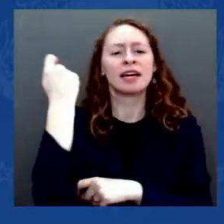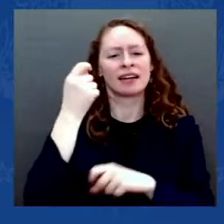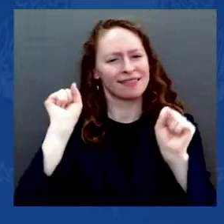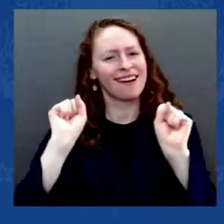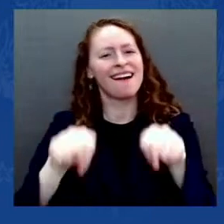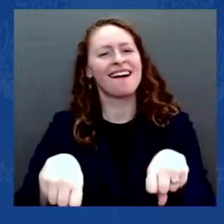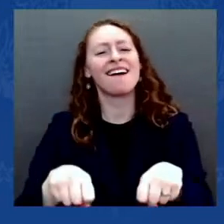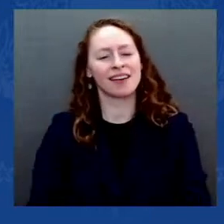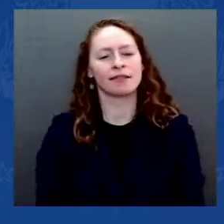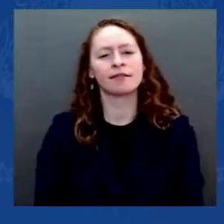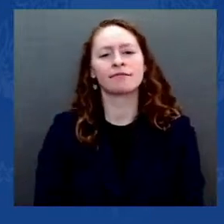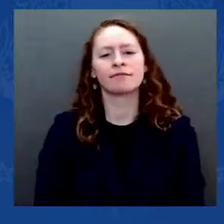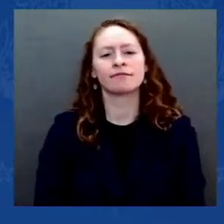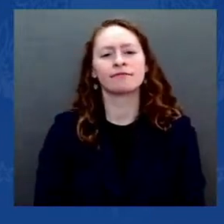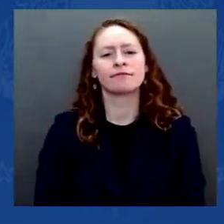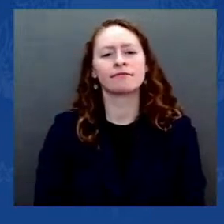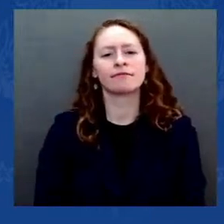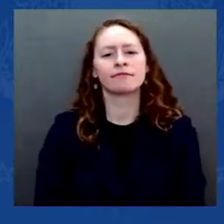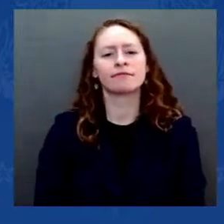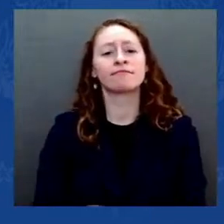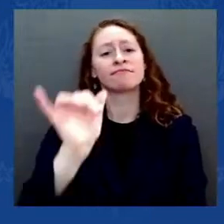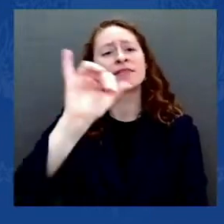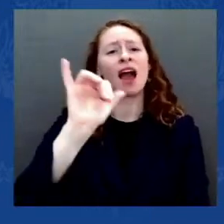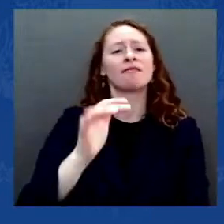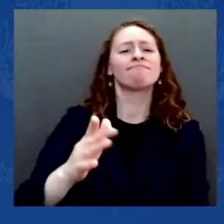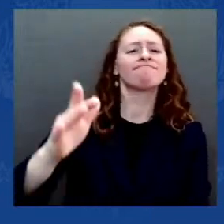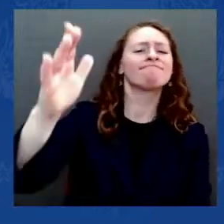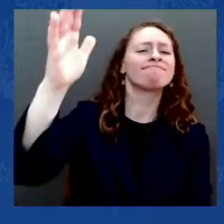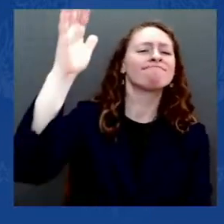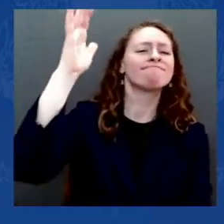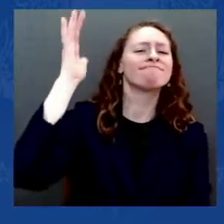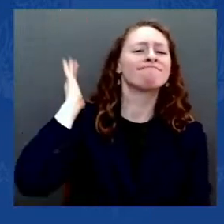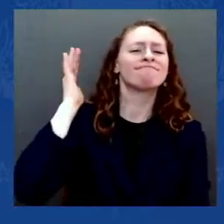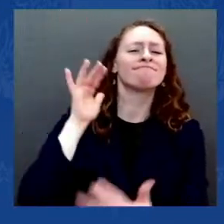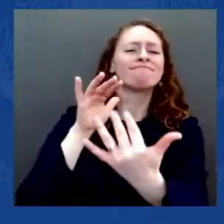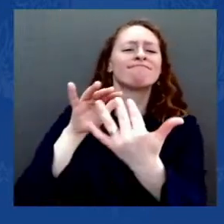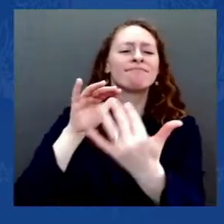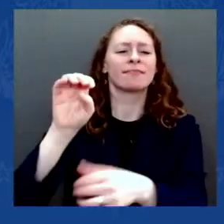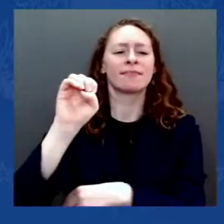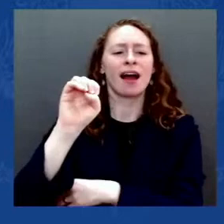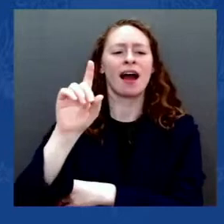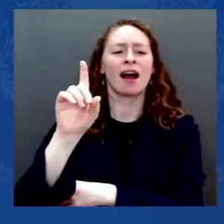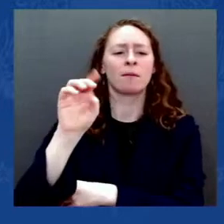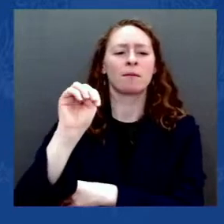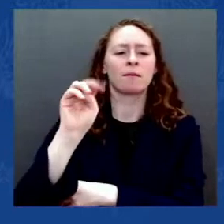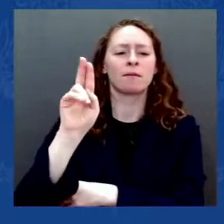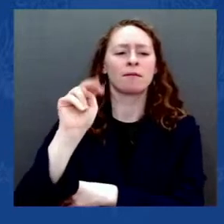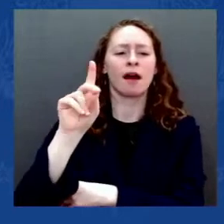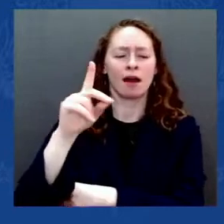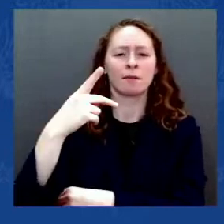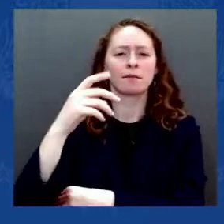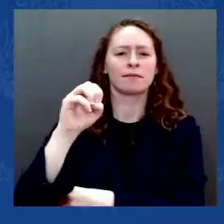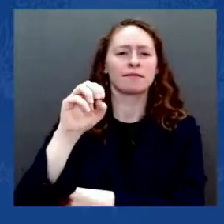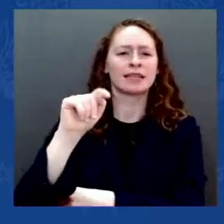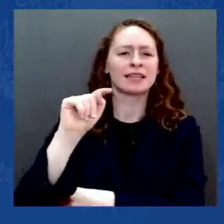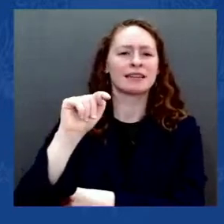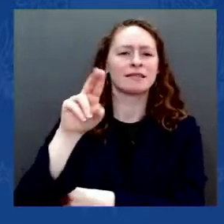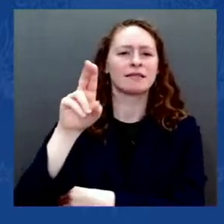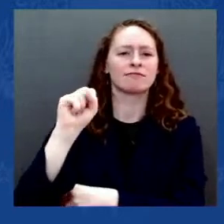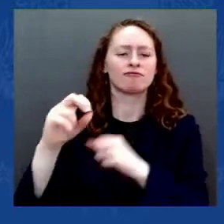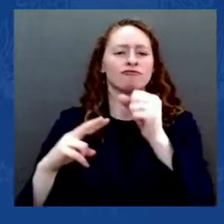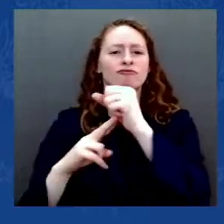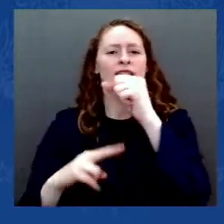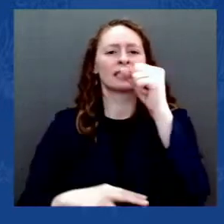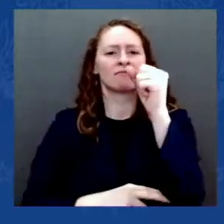came historic voting rights legislation. So now, let's step up. Write the next chapter in American history